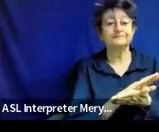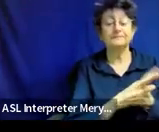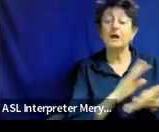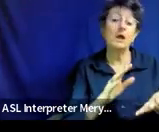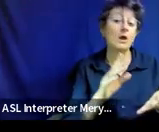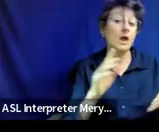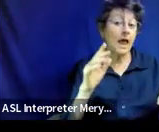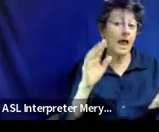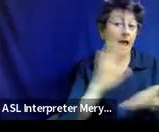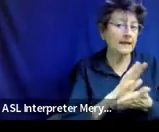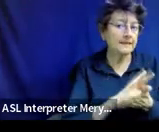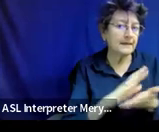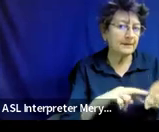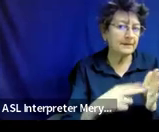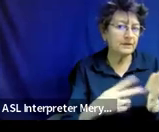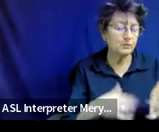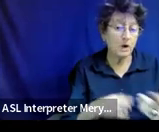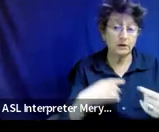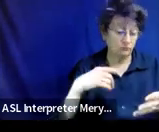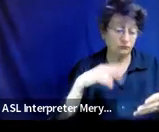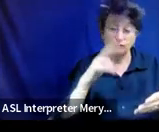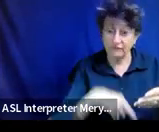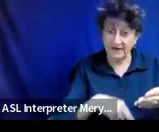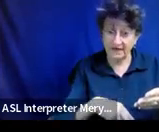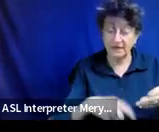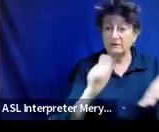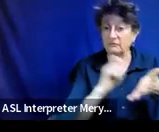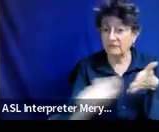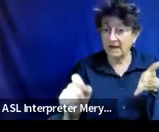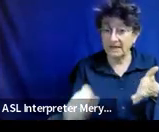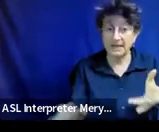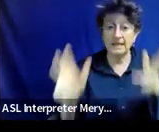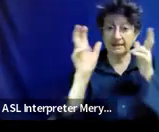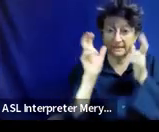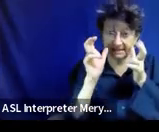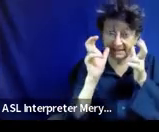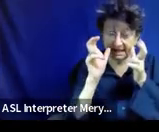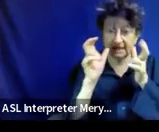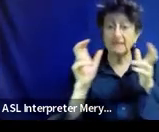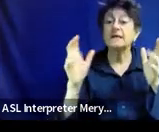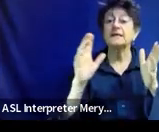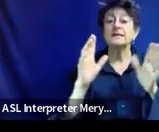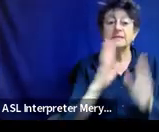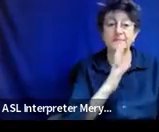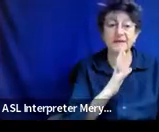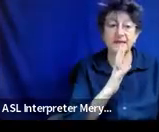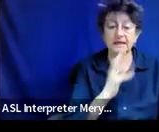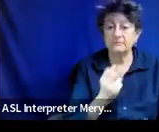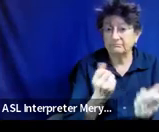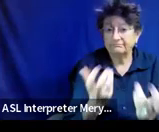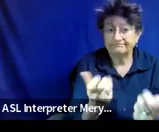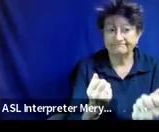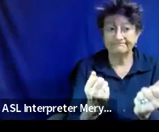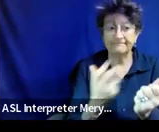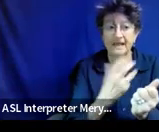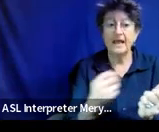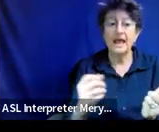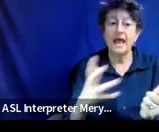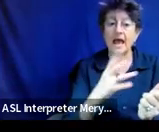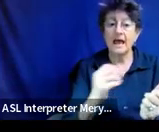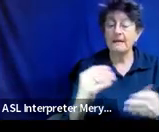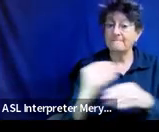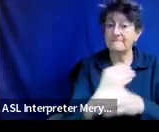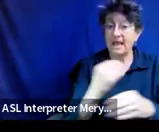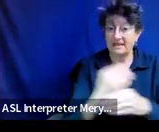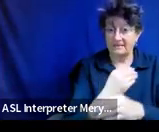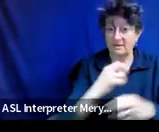about reading writing listening speaking and mathematical problem solving those are those areas we would consider in